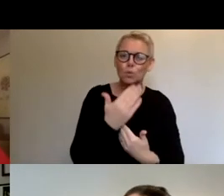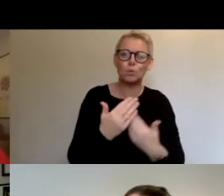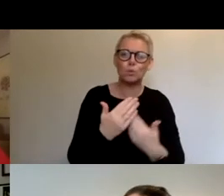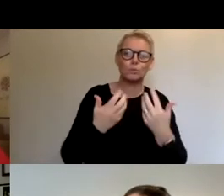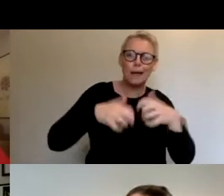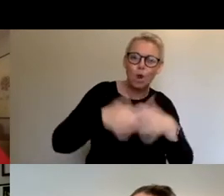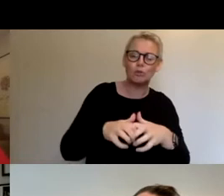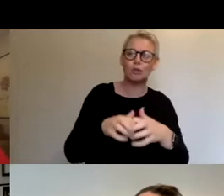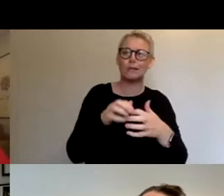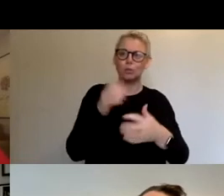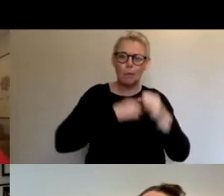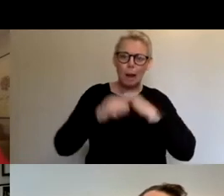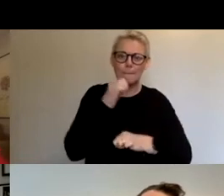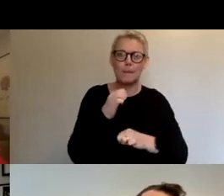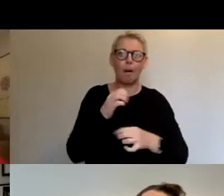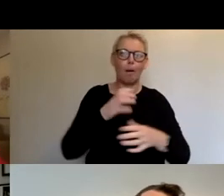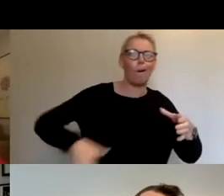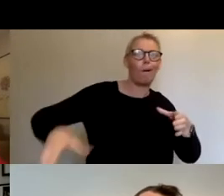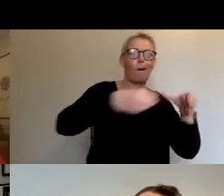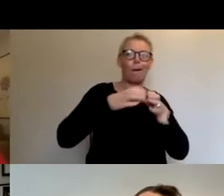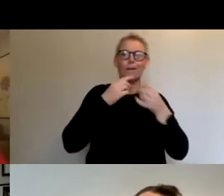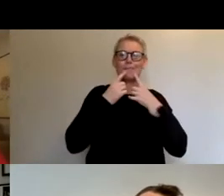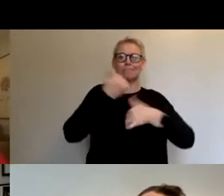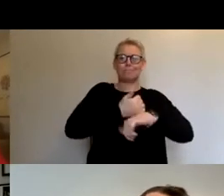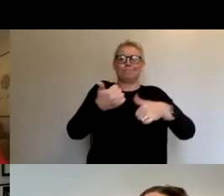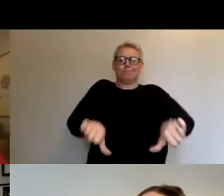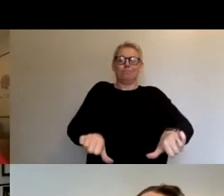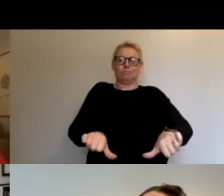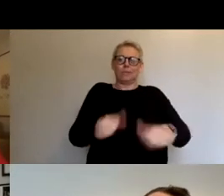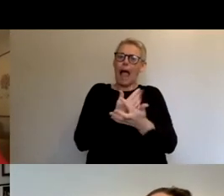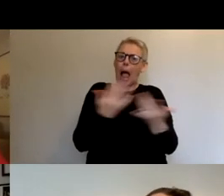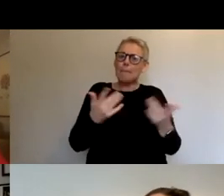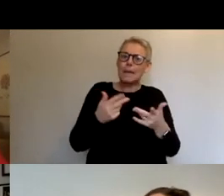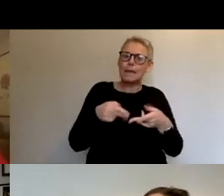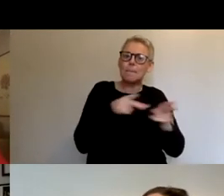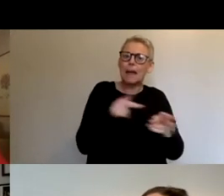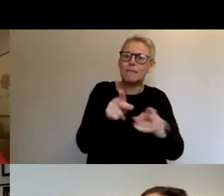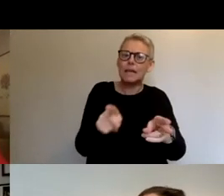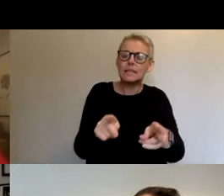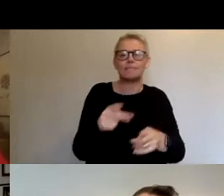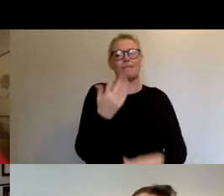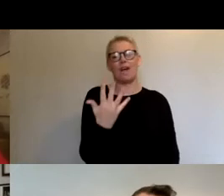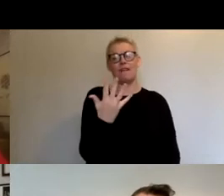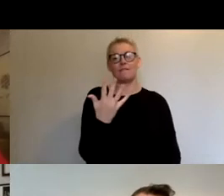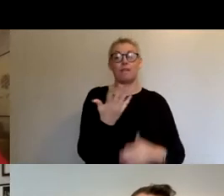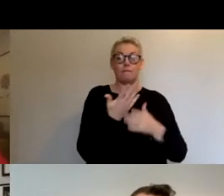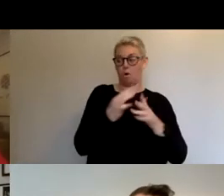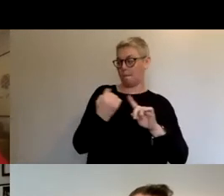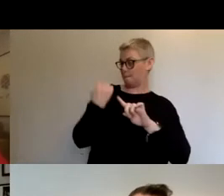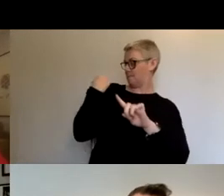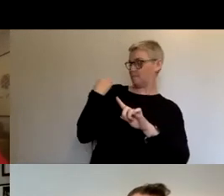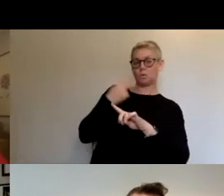base. There are five Pathfinders running from 2019 through until 2023 with digital